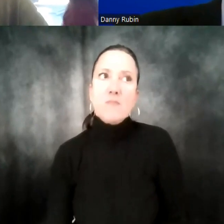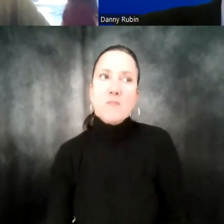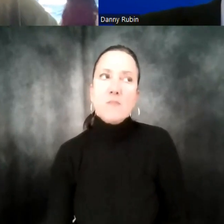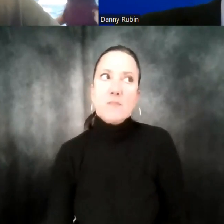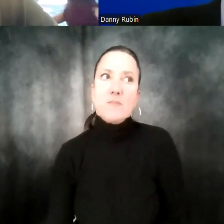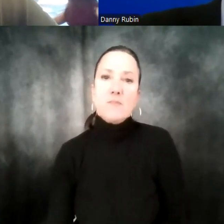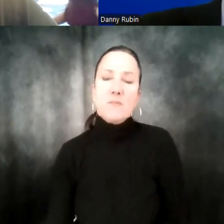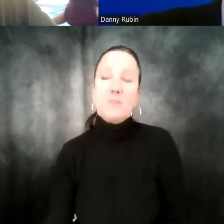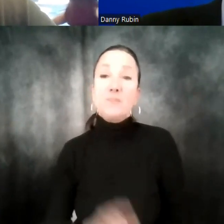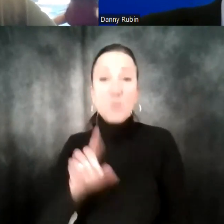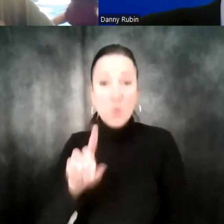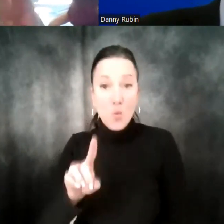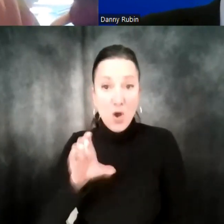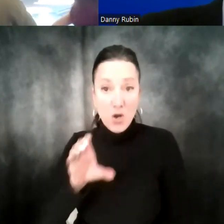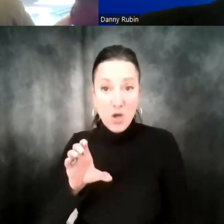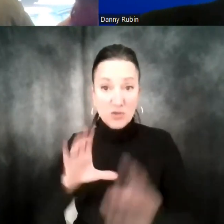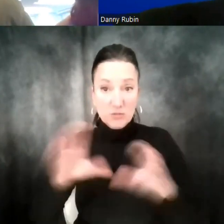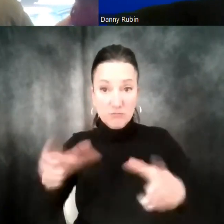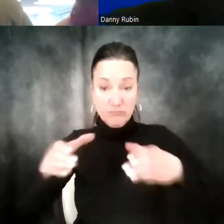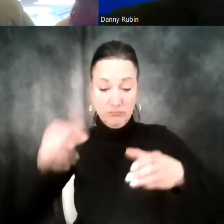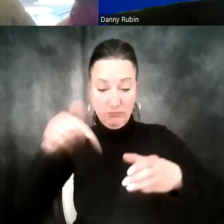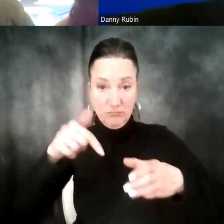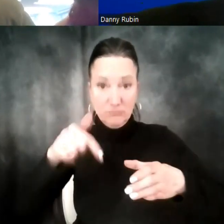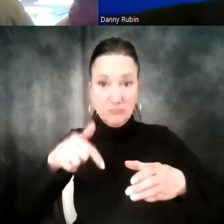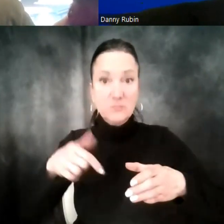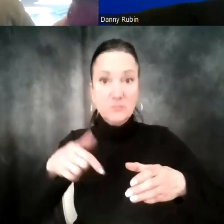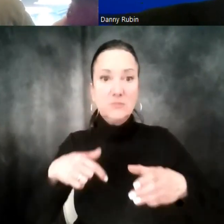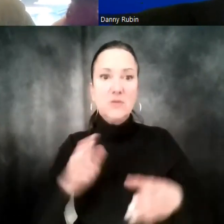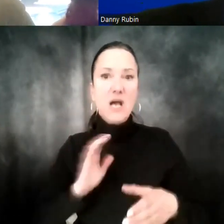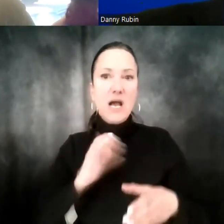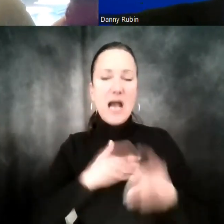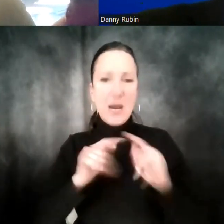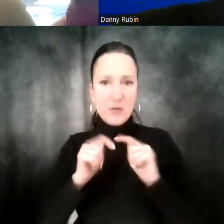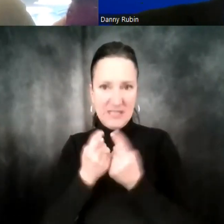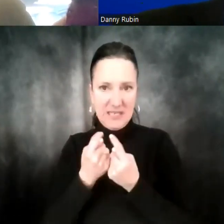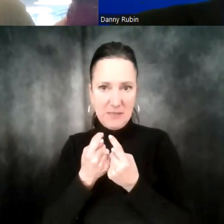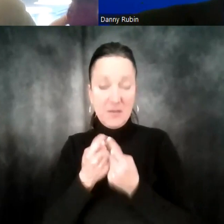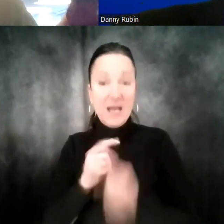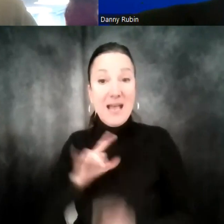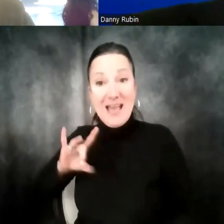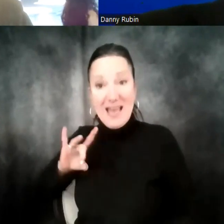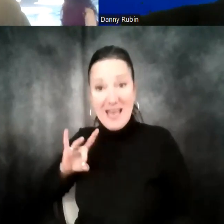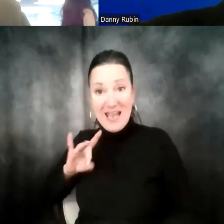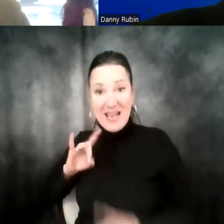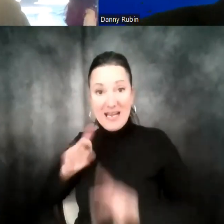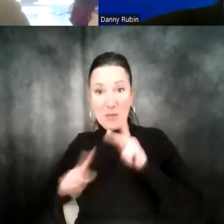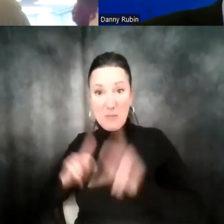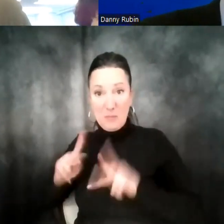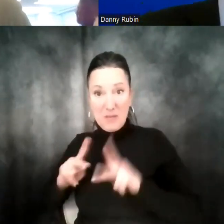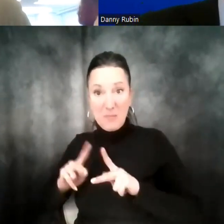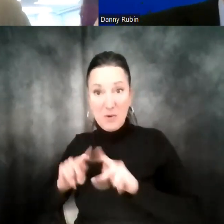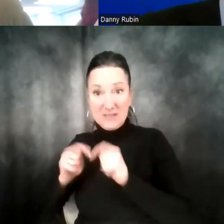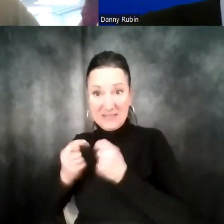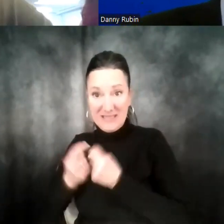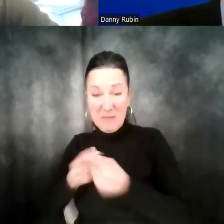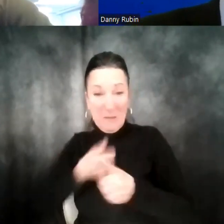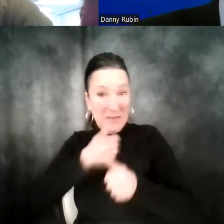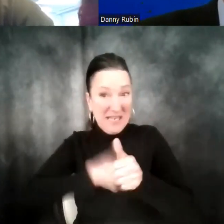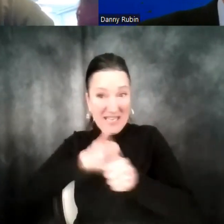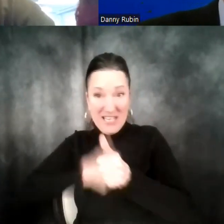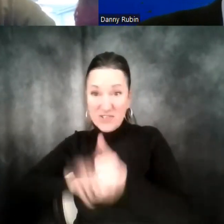the 100 we have is individual to our team. So while there are eight members of our team, we each have 100 individual unique accounts.